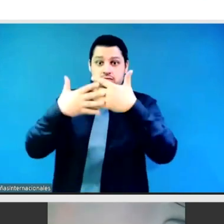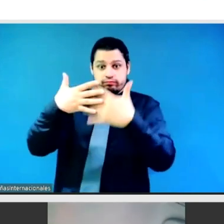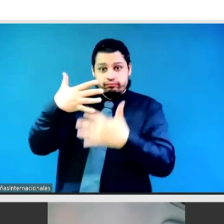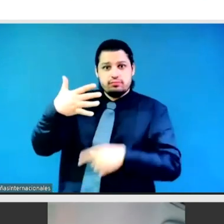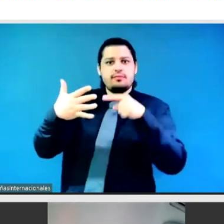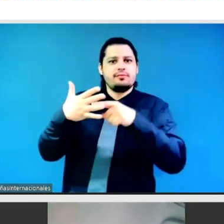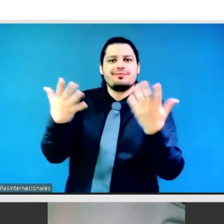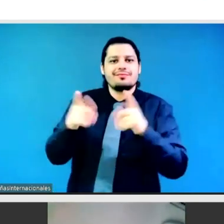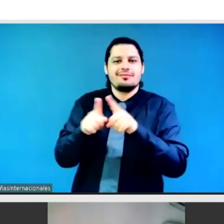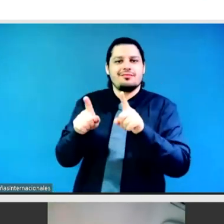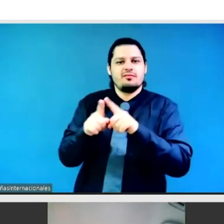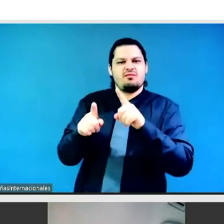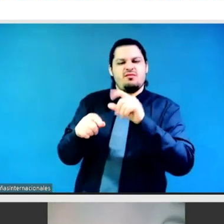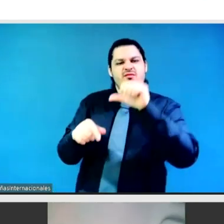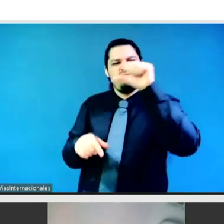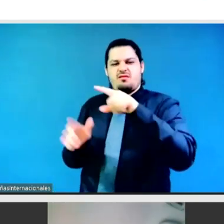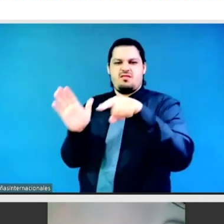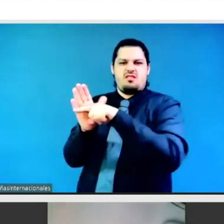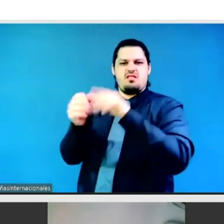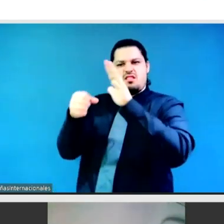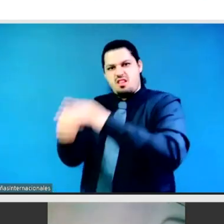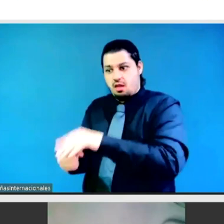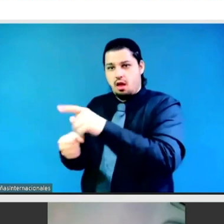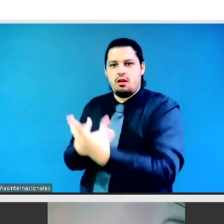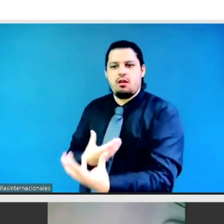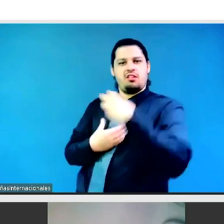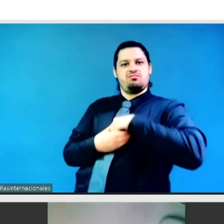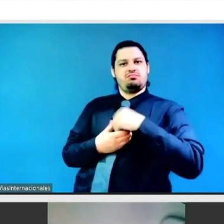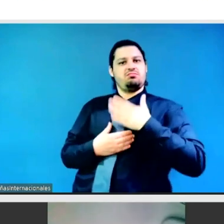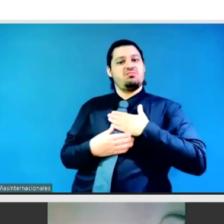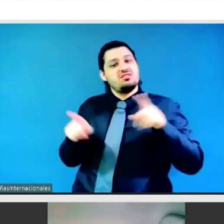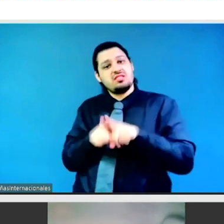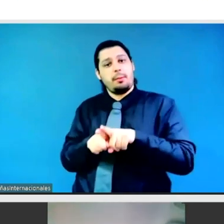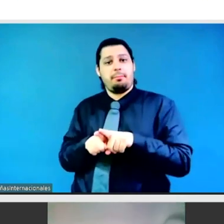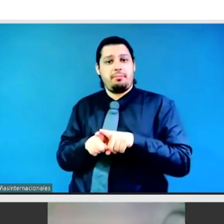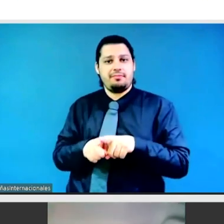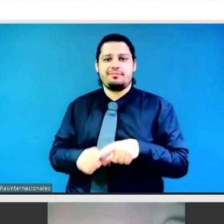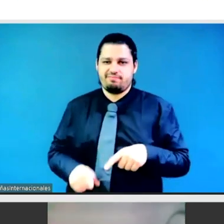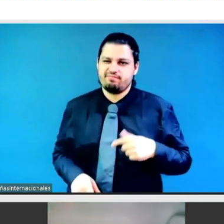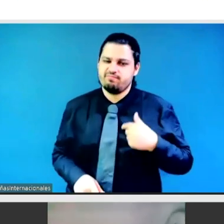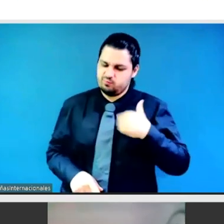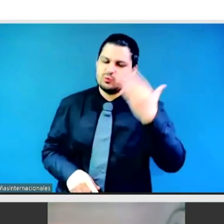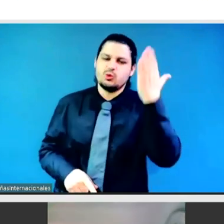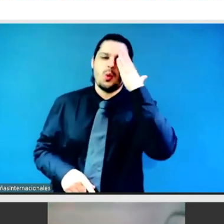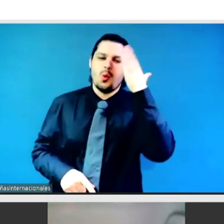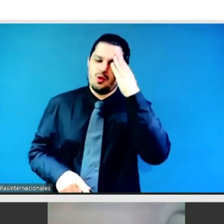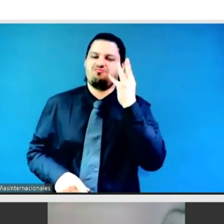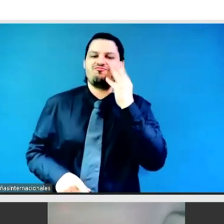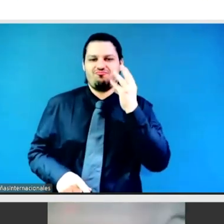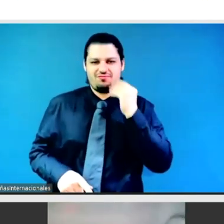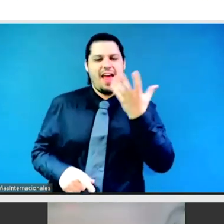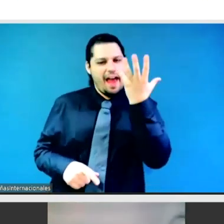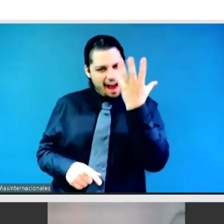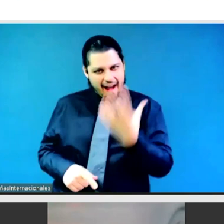holds power. We recognize the invariable contribution being made by young feminists